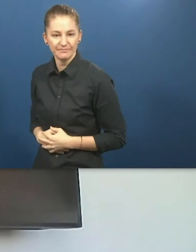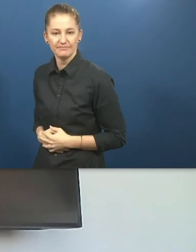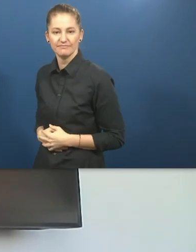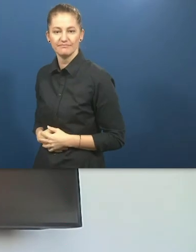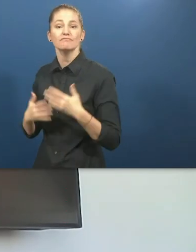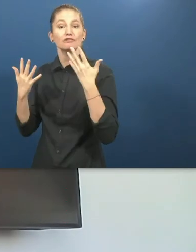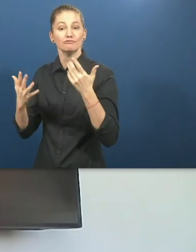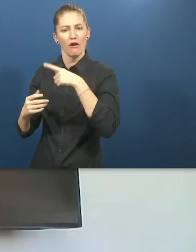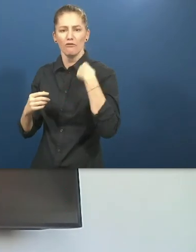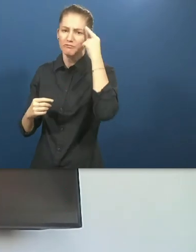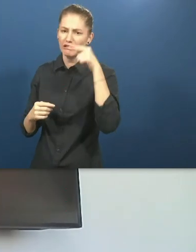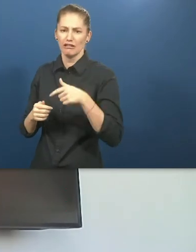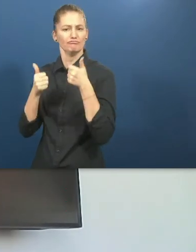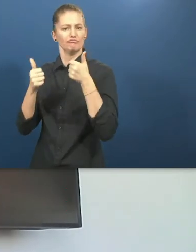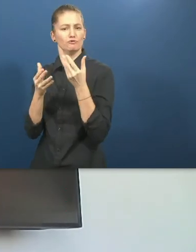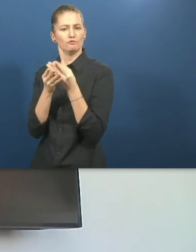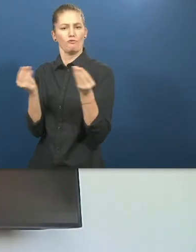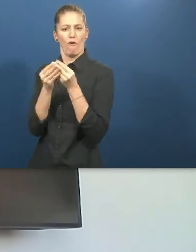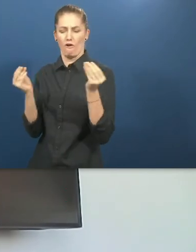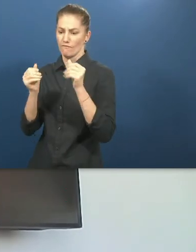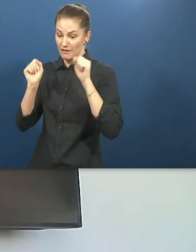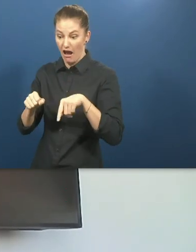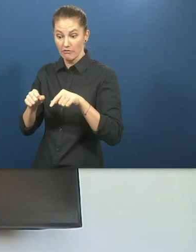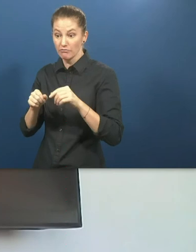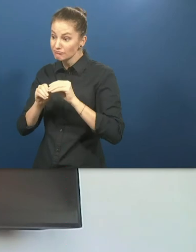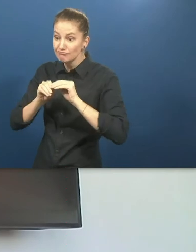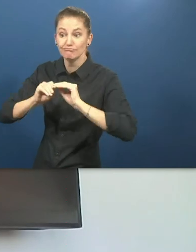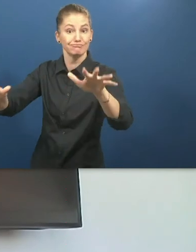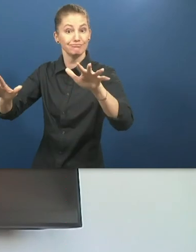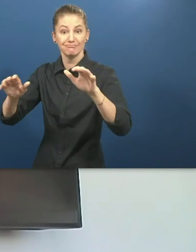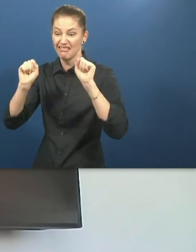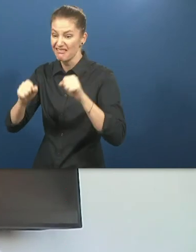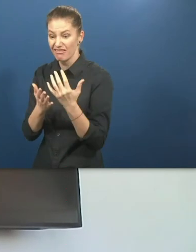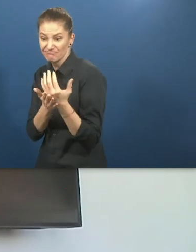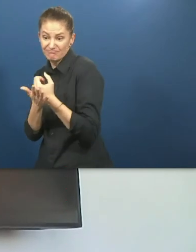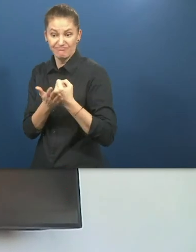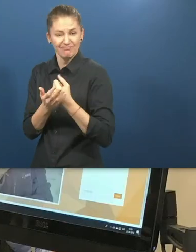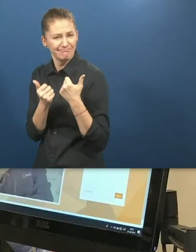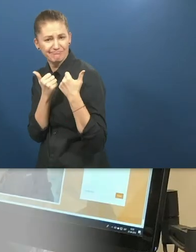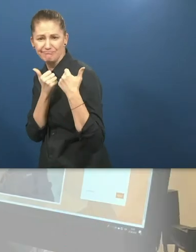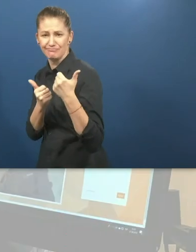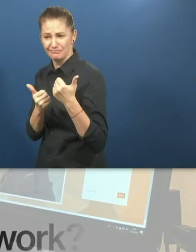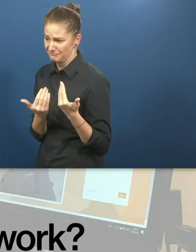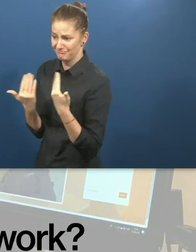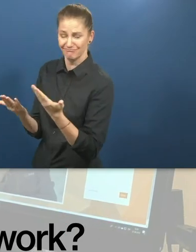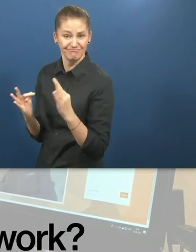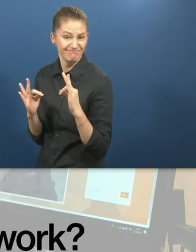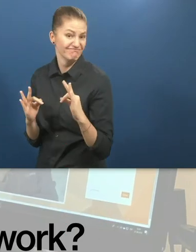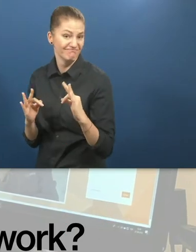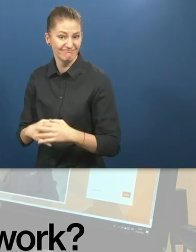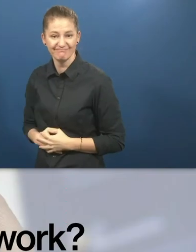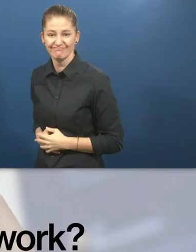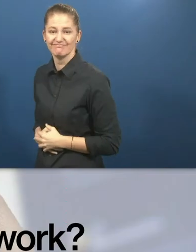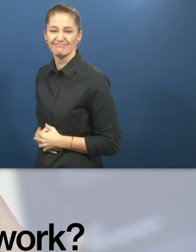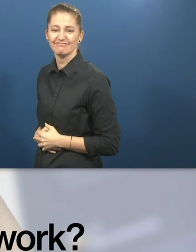about making a scalable, efficient and effective in their way of operating. What does Visor